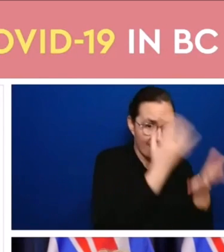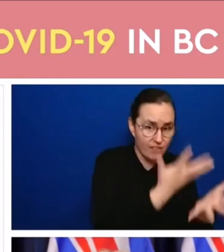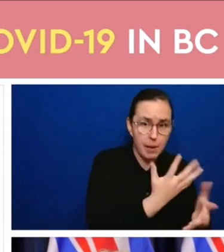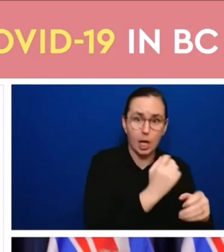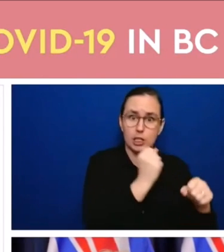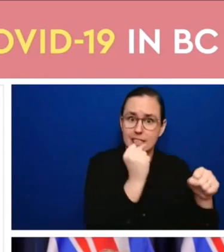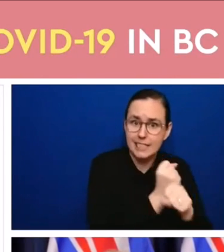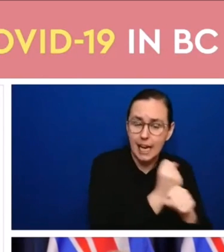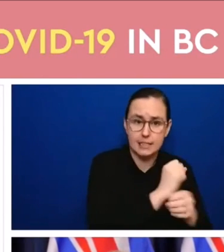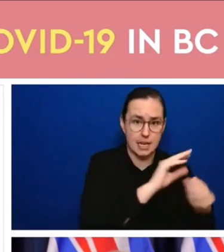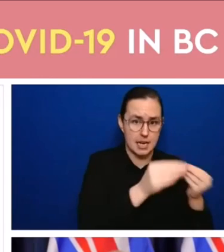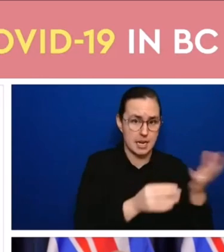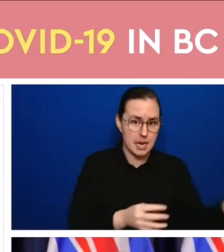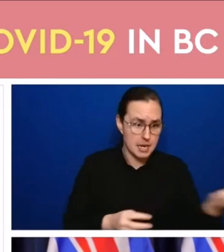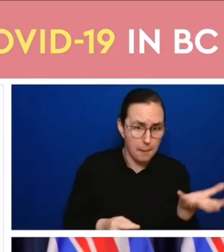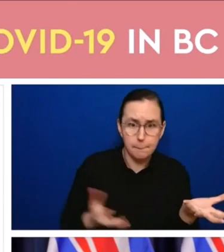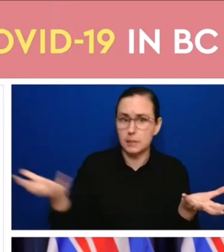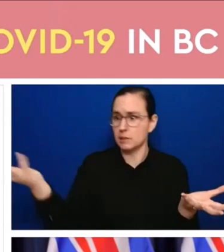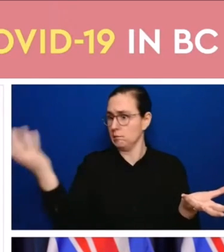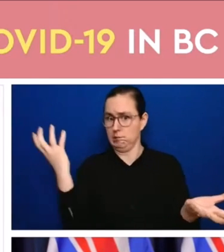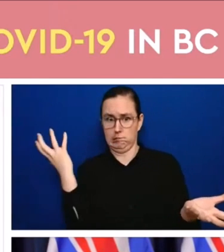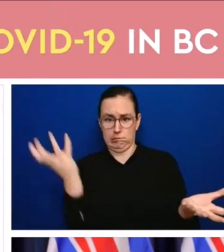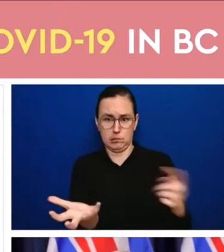need to do to keep things in